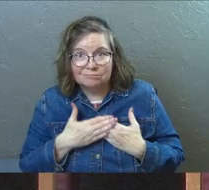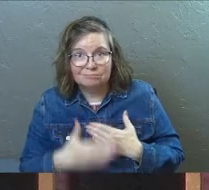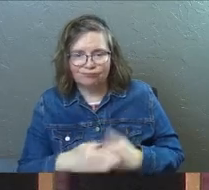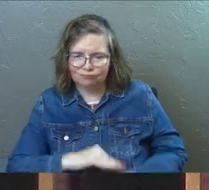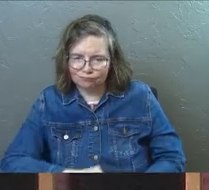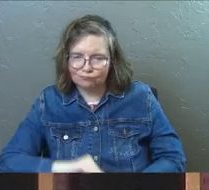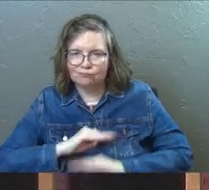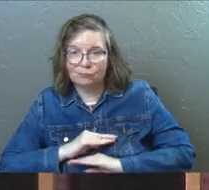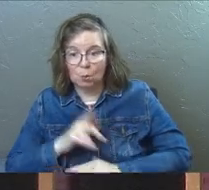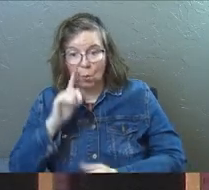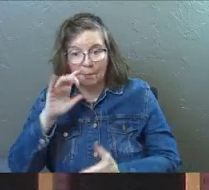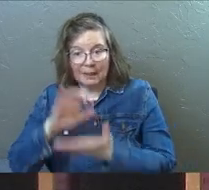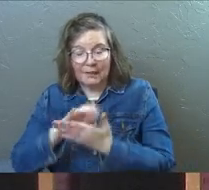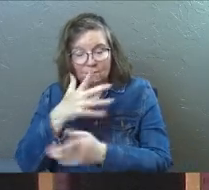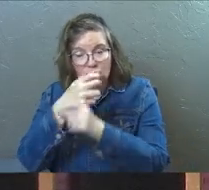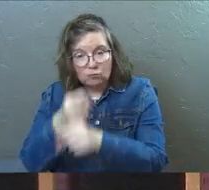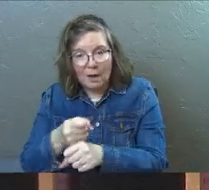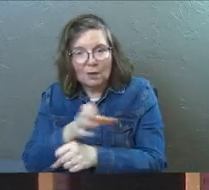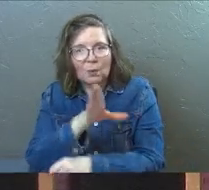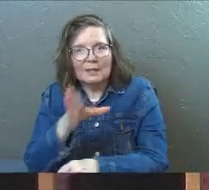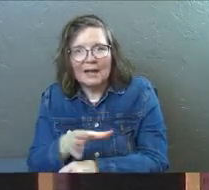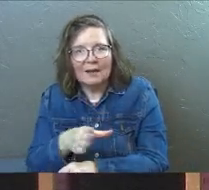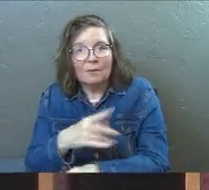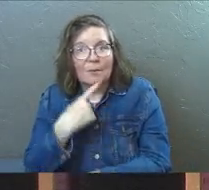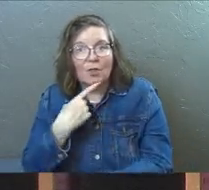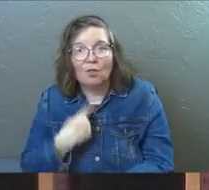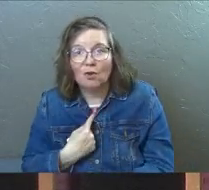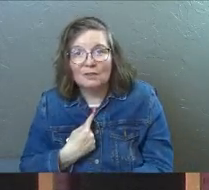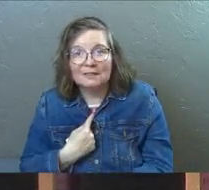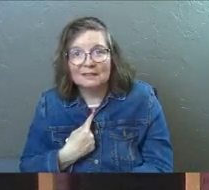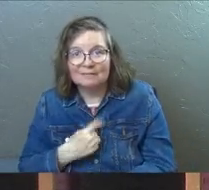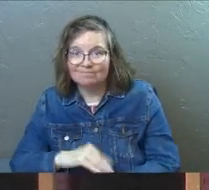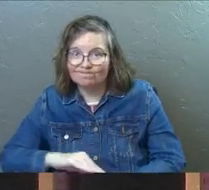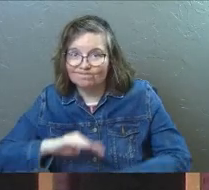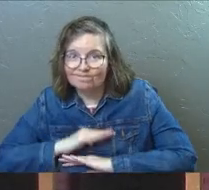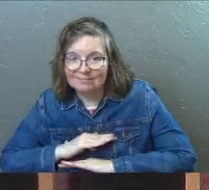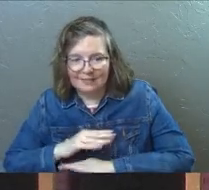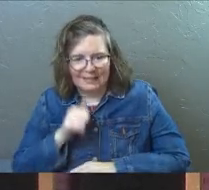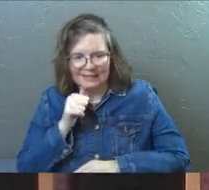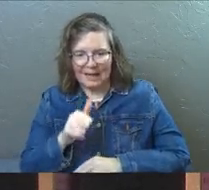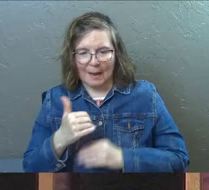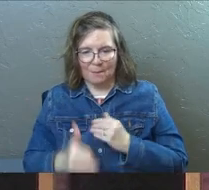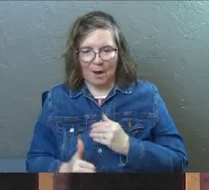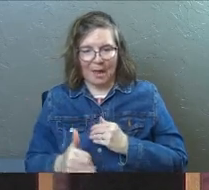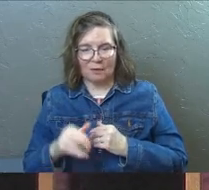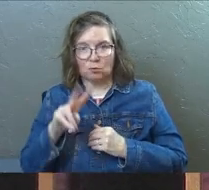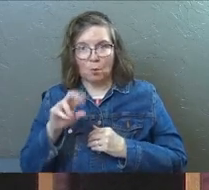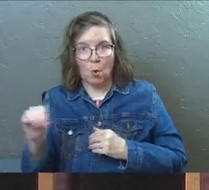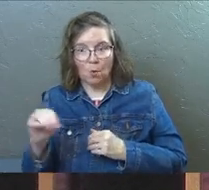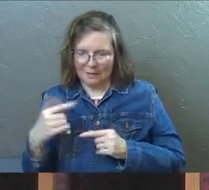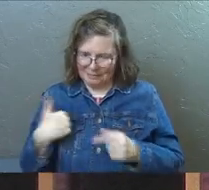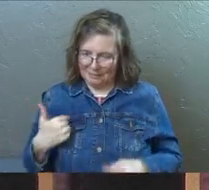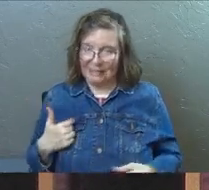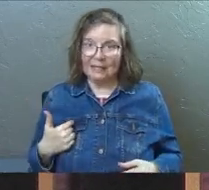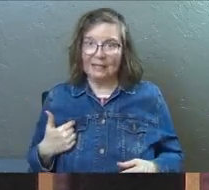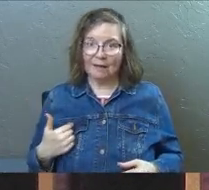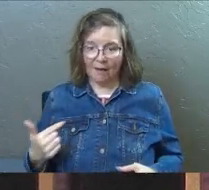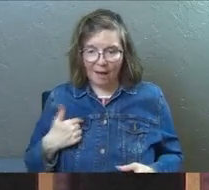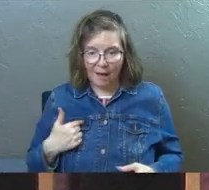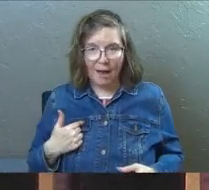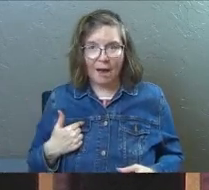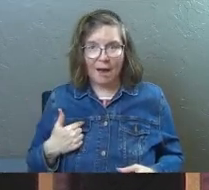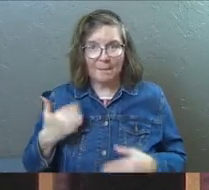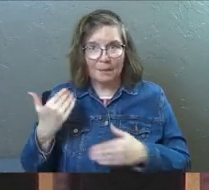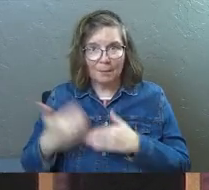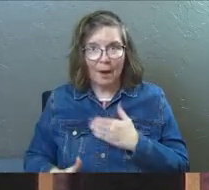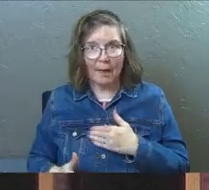And whoever believes in me will never be thirsty. It's not manna 2.0. It's me. I'm the